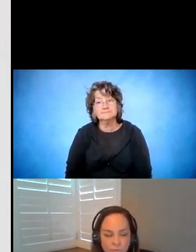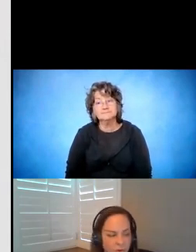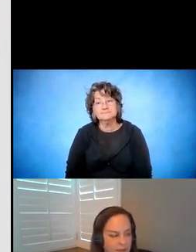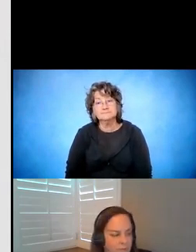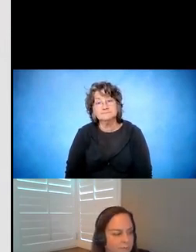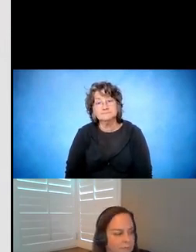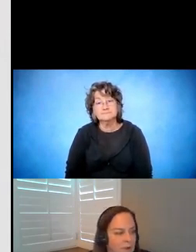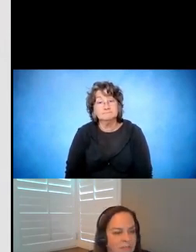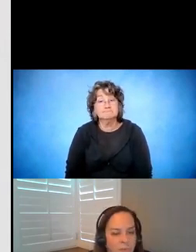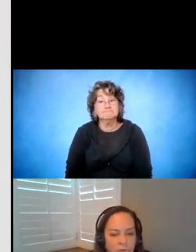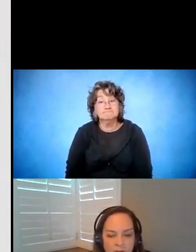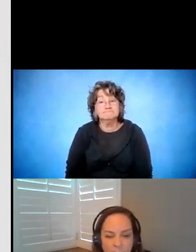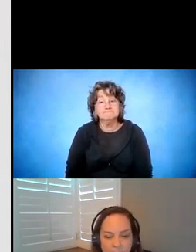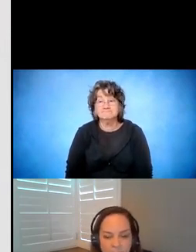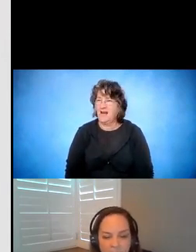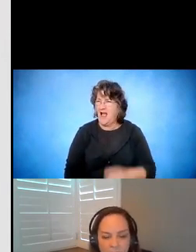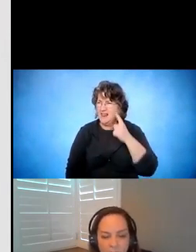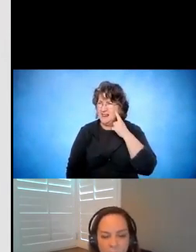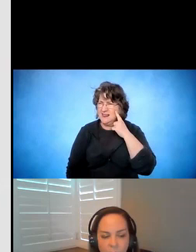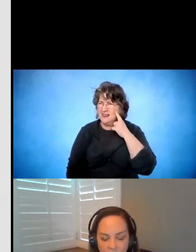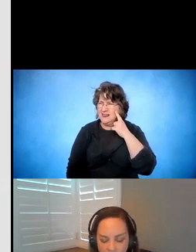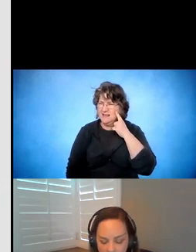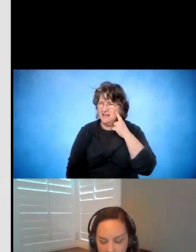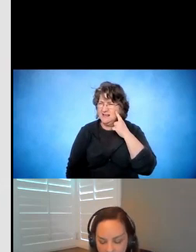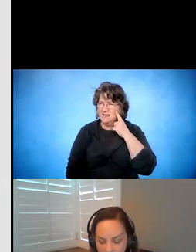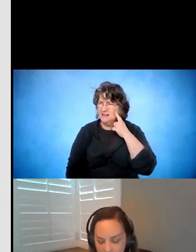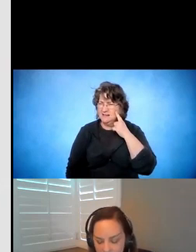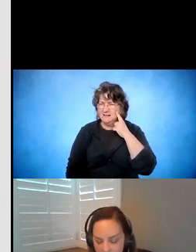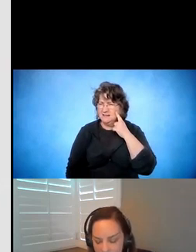Oh, okay. I think we're a little bit out of order.